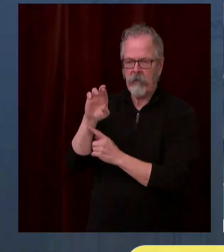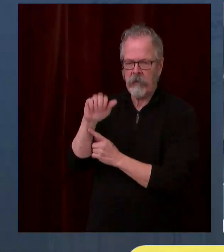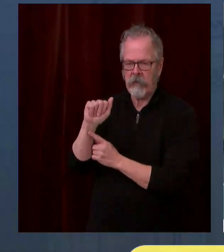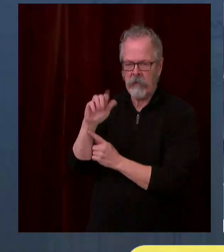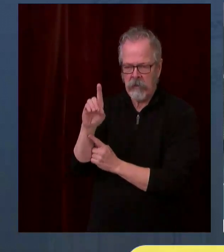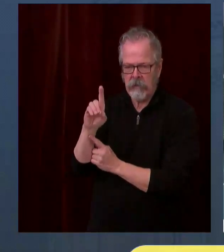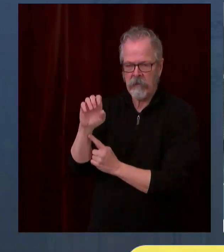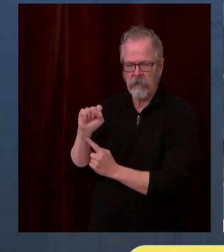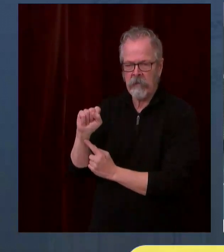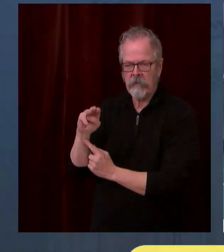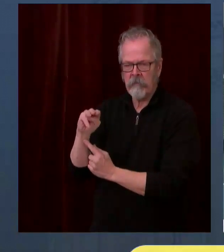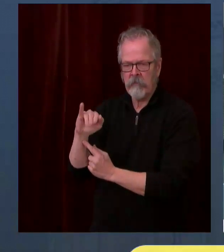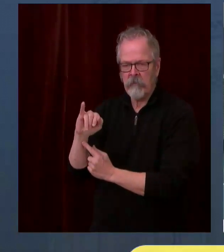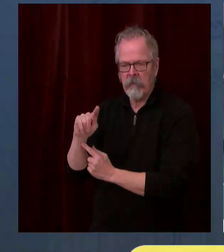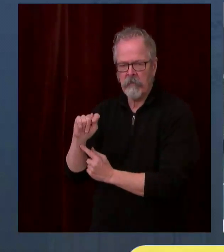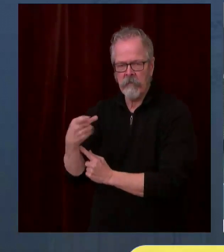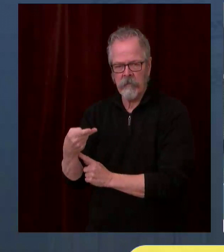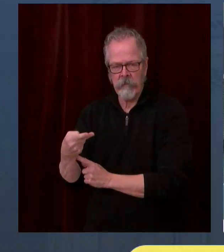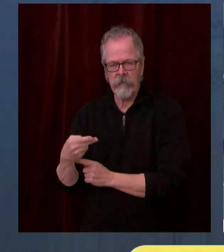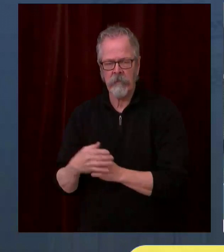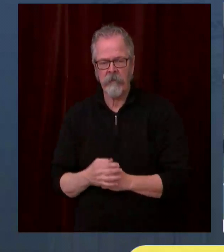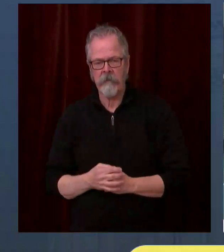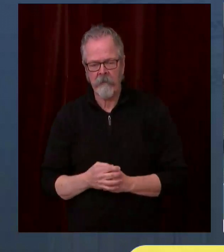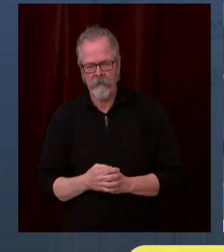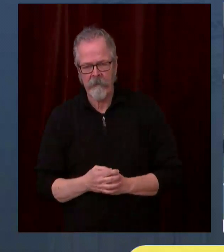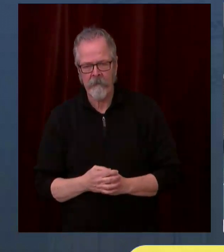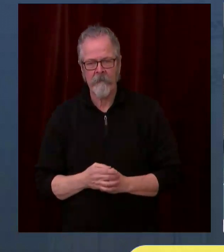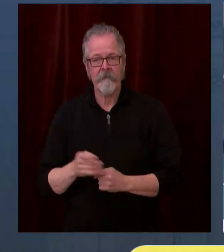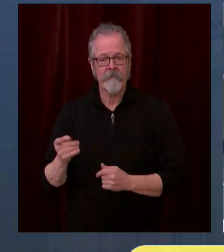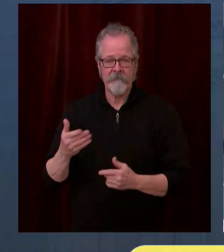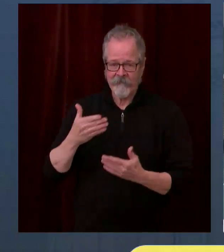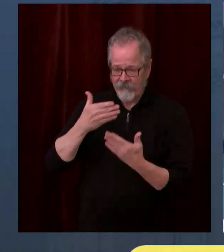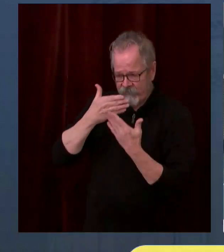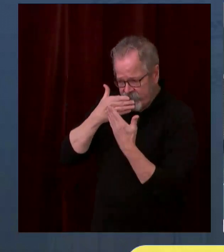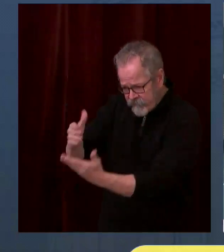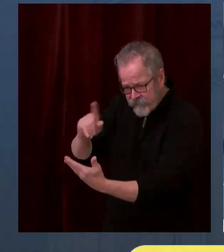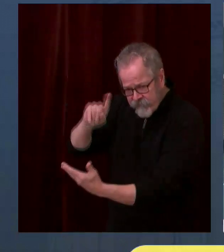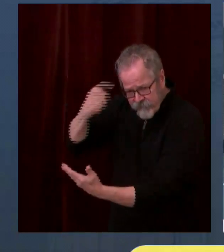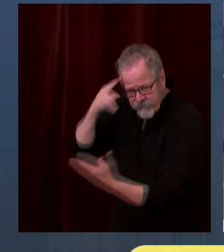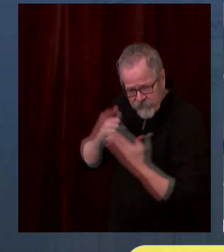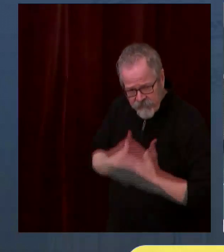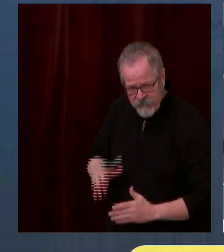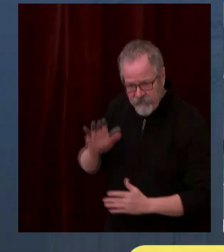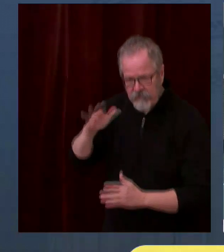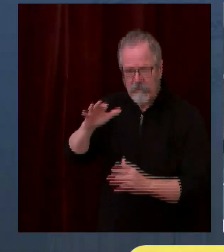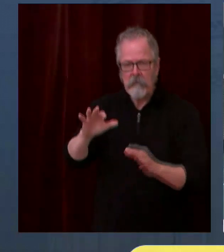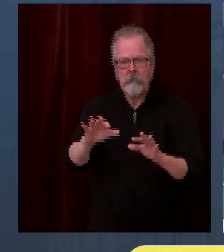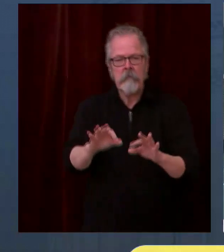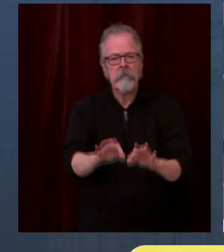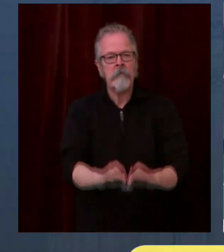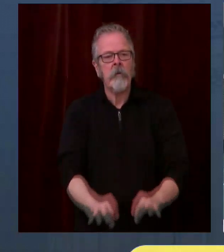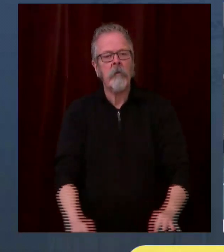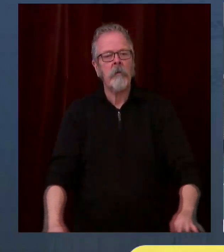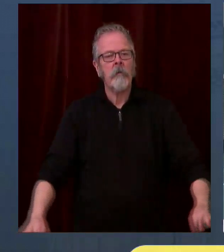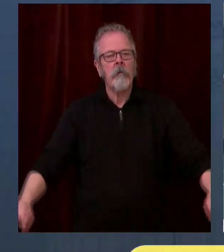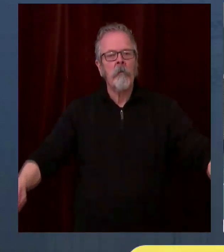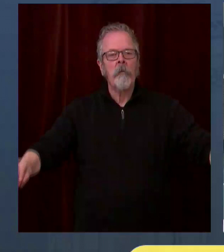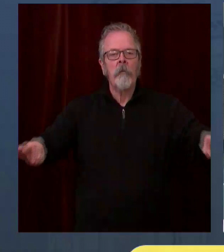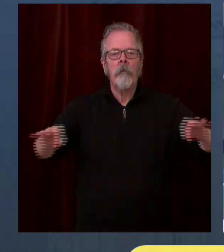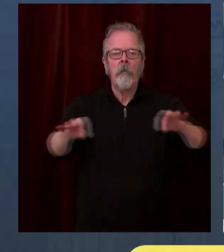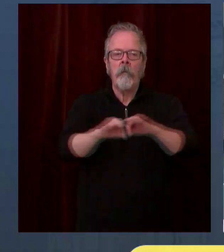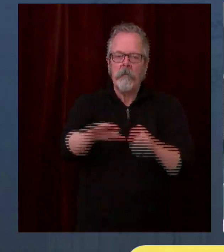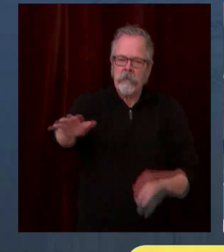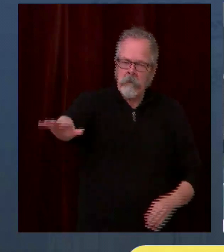First of all, we believe that the decisions that the Governor is announcing today that Dr. Shaw is